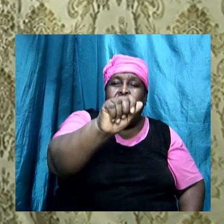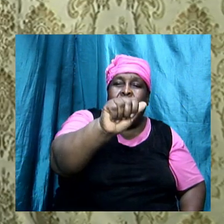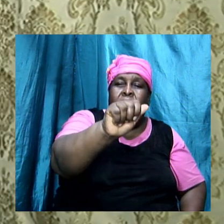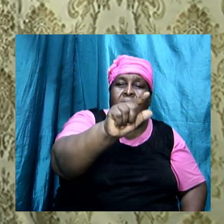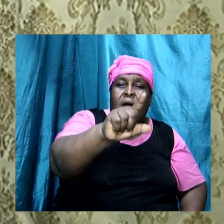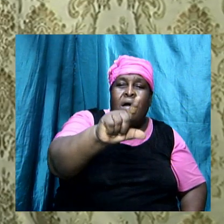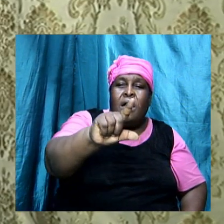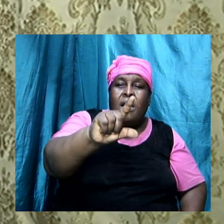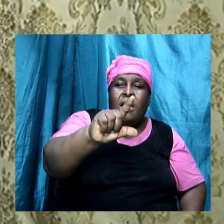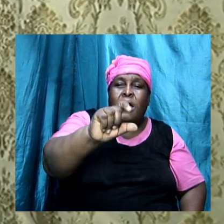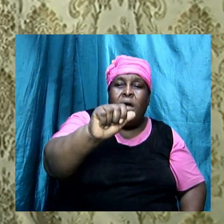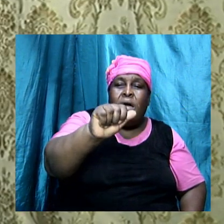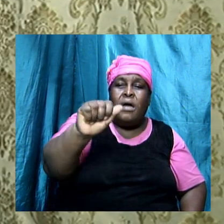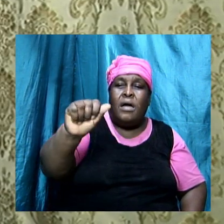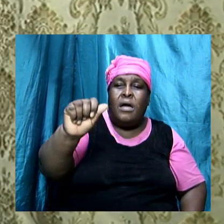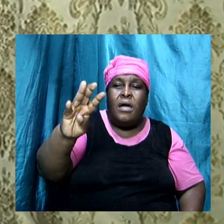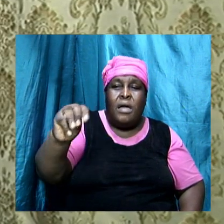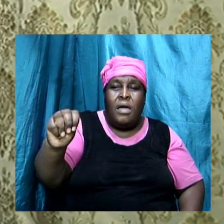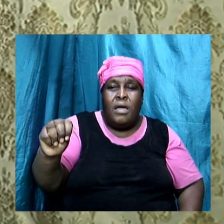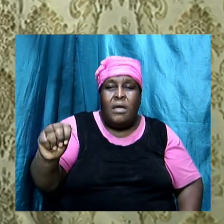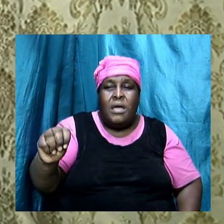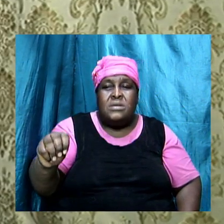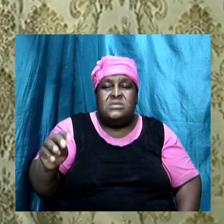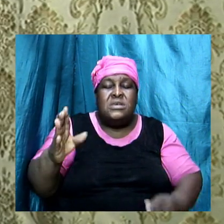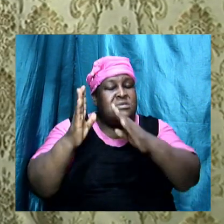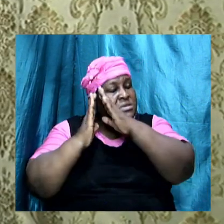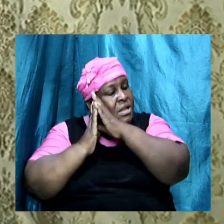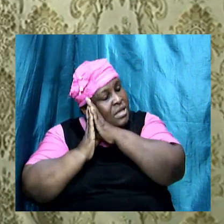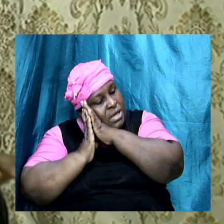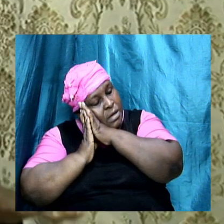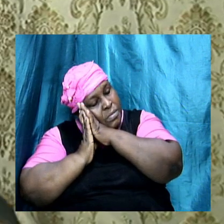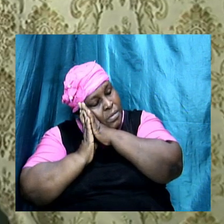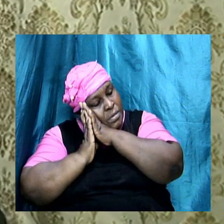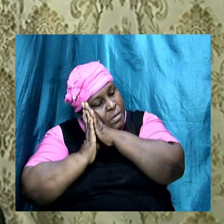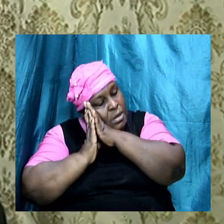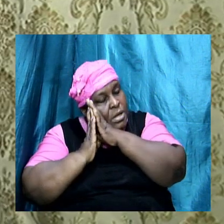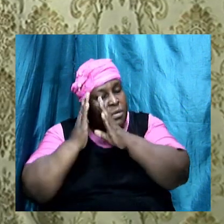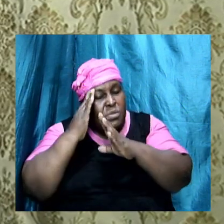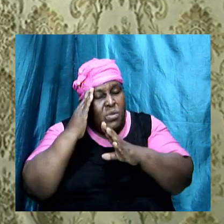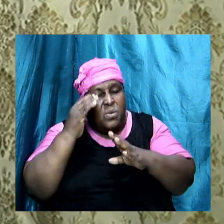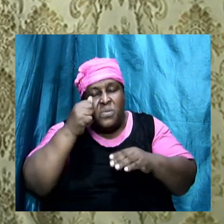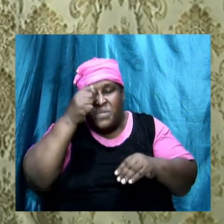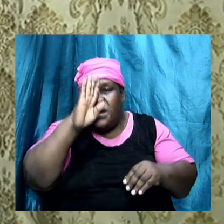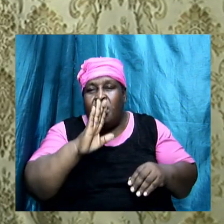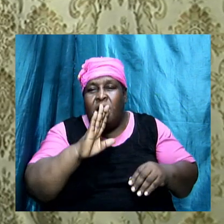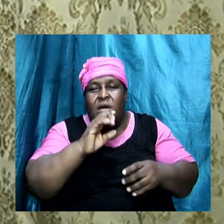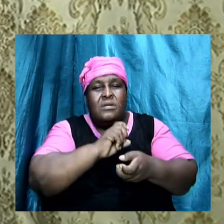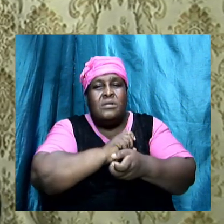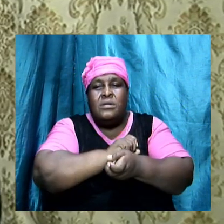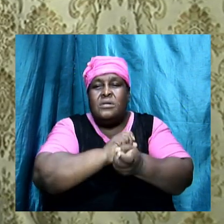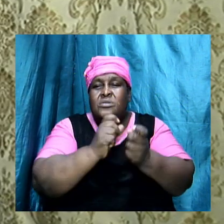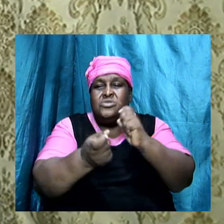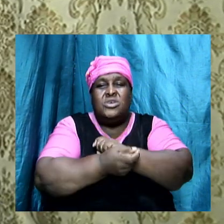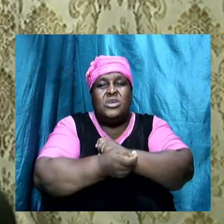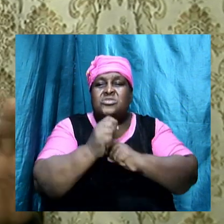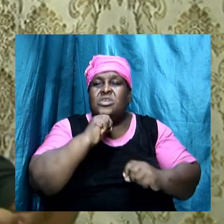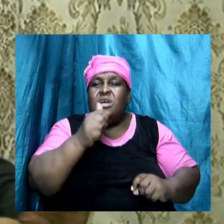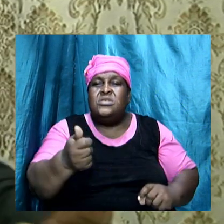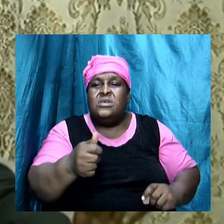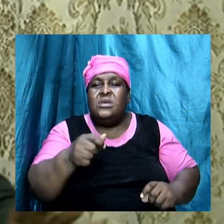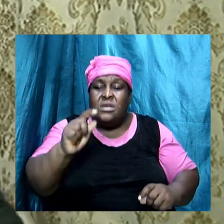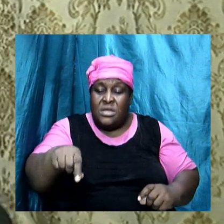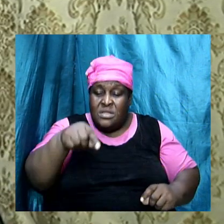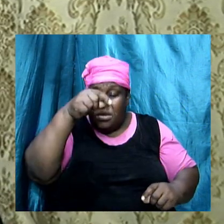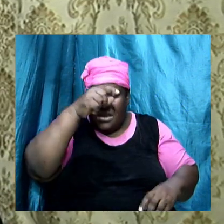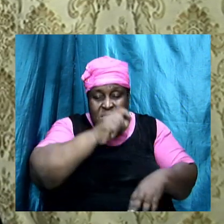here. And he knew that God changes not. But he said, sleep here, let me inquire of God. This time God told